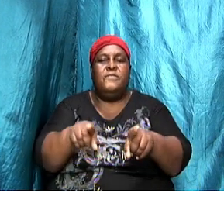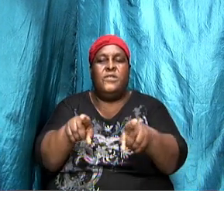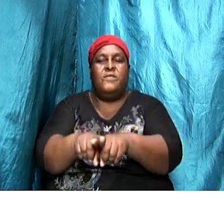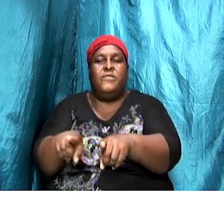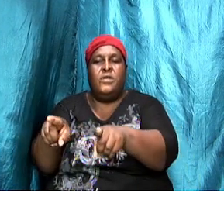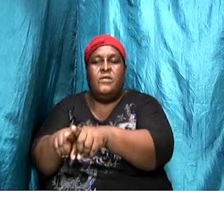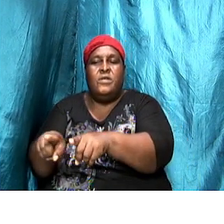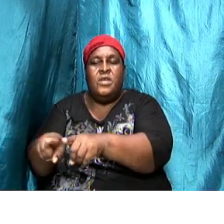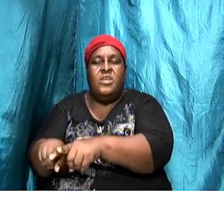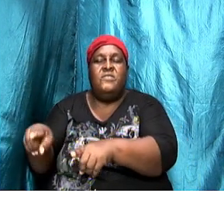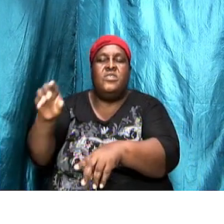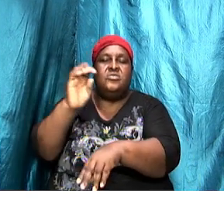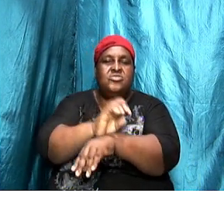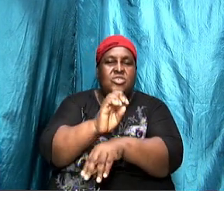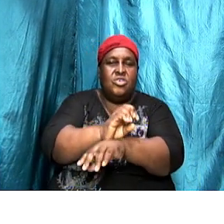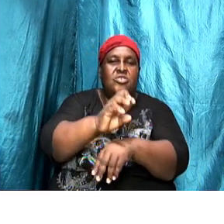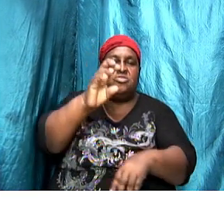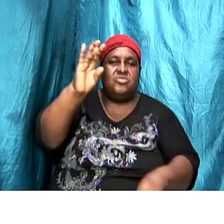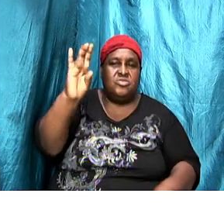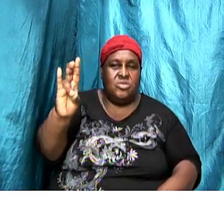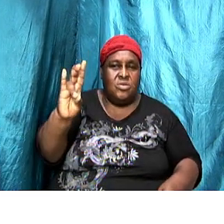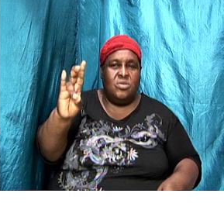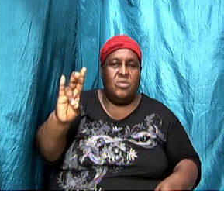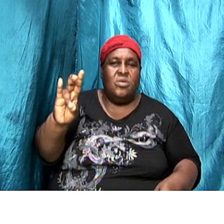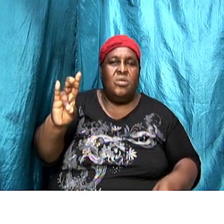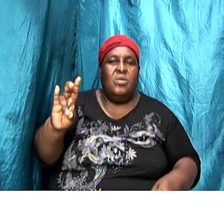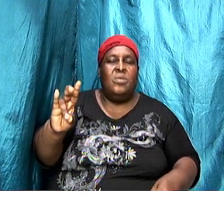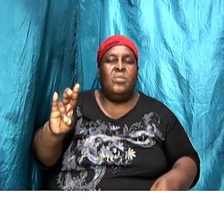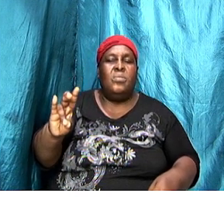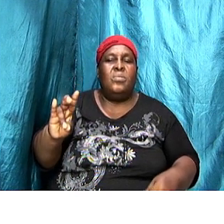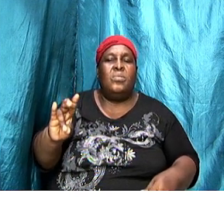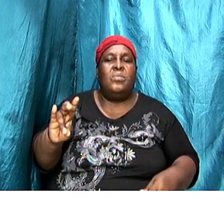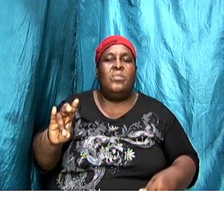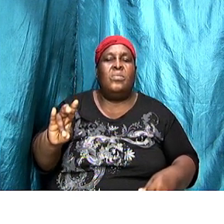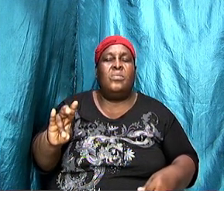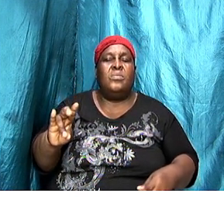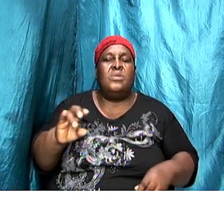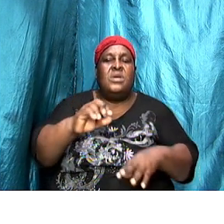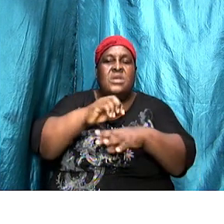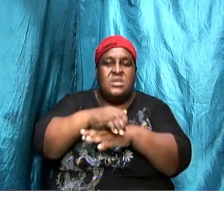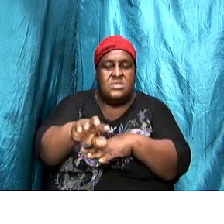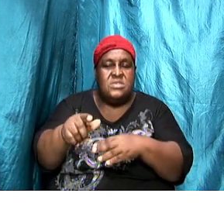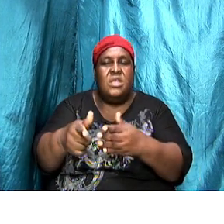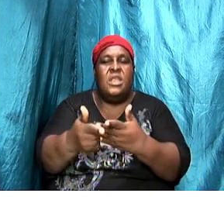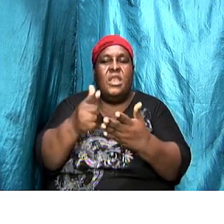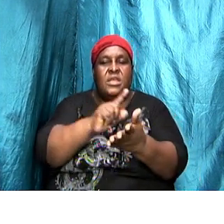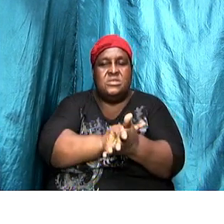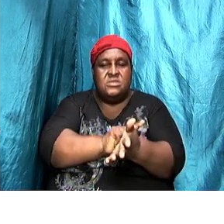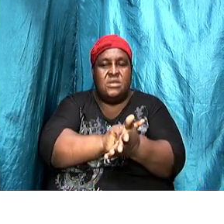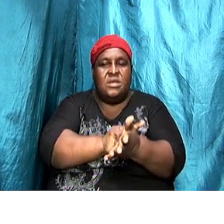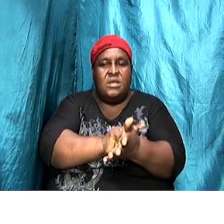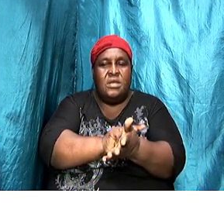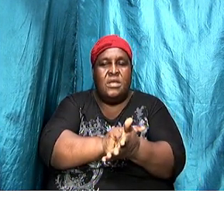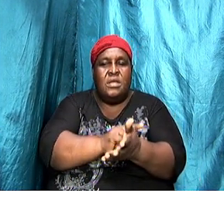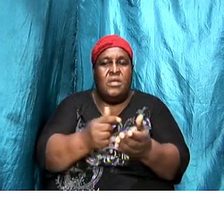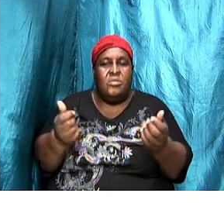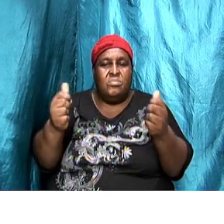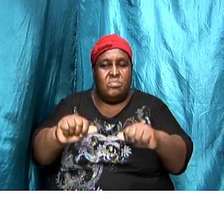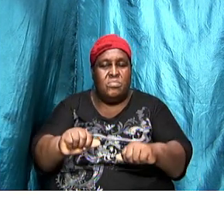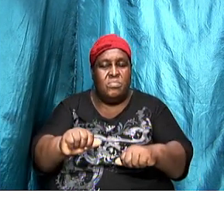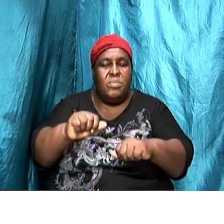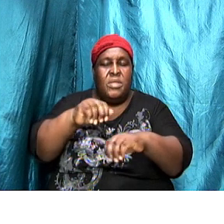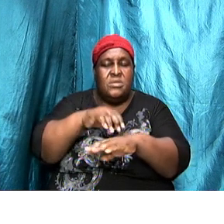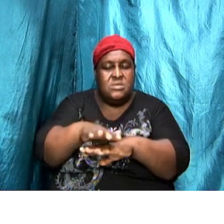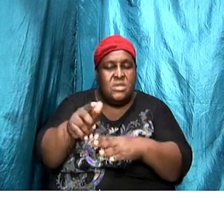all seven of those were postal districts. And it is therefore possible that because you could send the letter there,